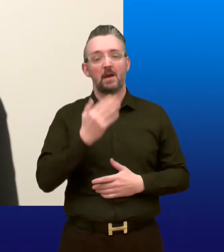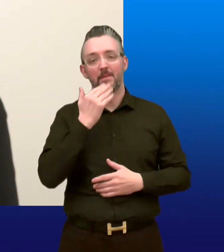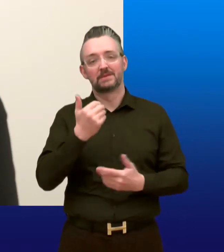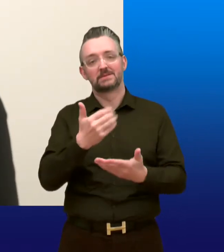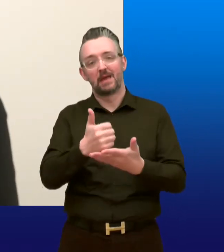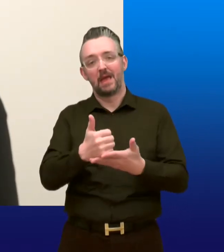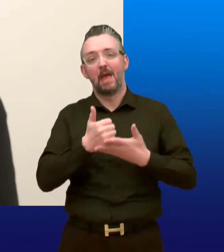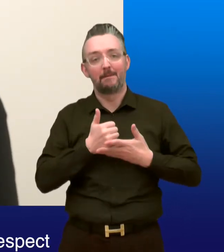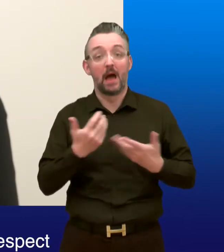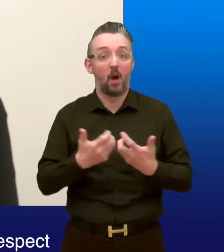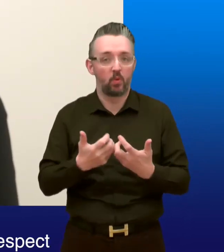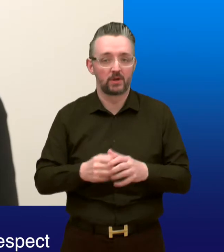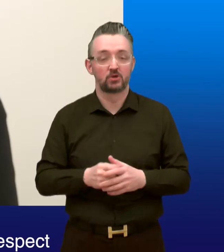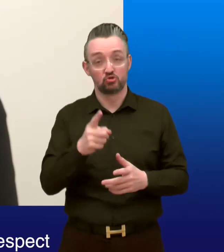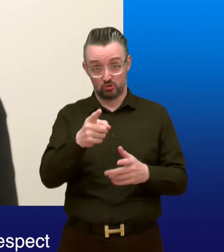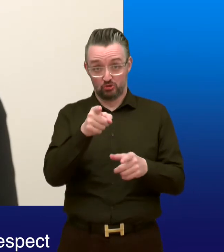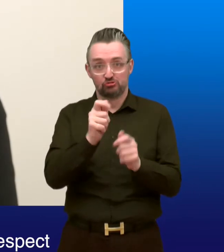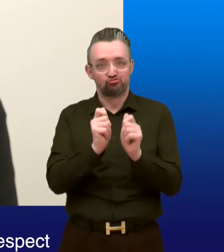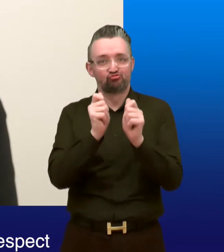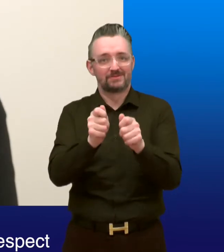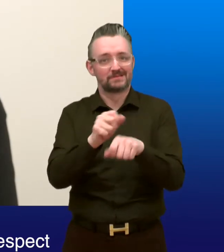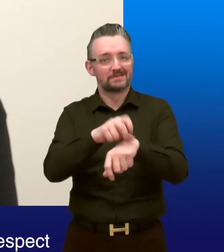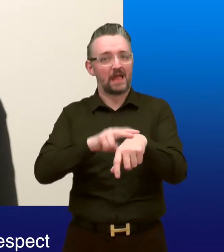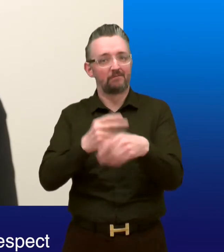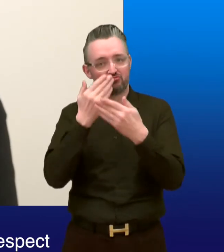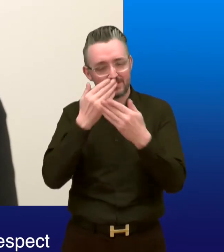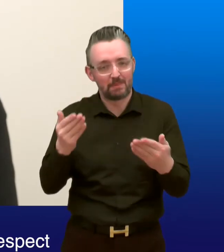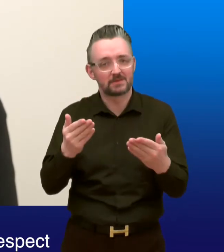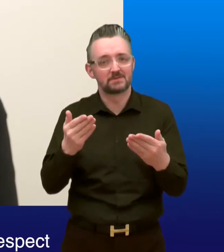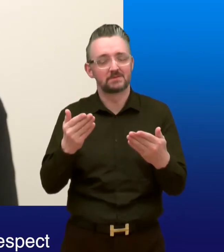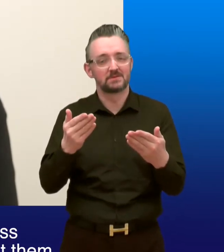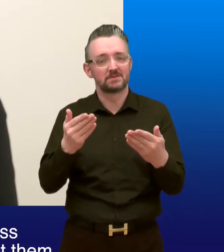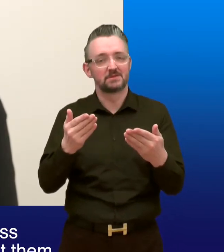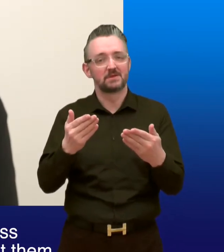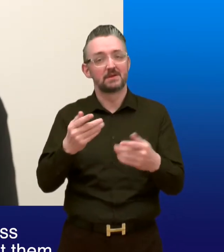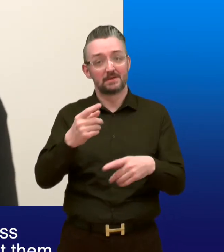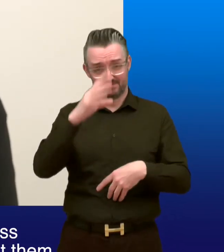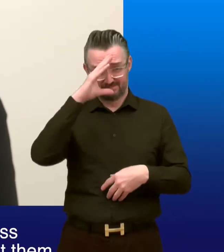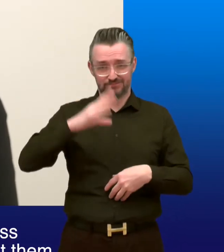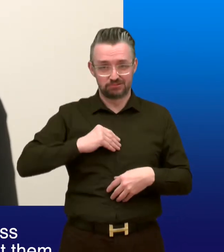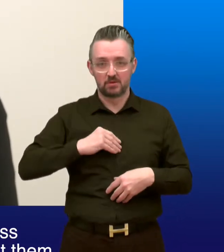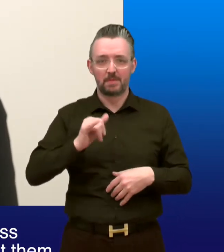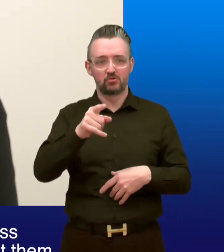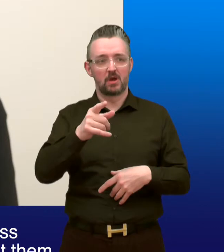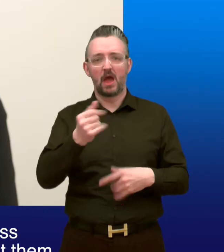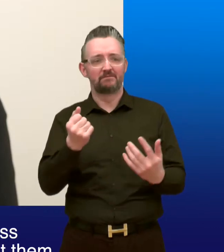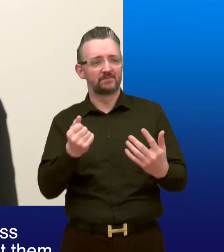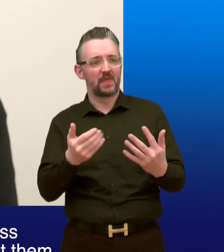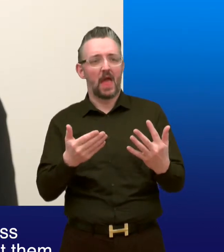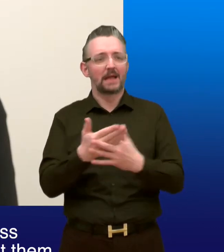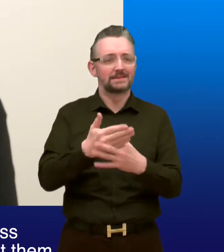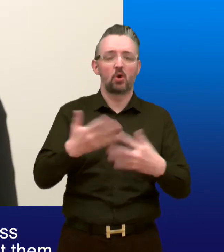help us by... 1. Treating staff with dignity, fairness and respect. 2. Telling us if you have particular